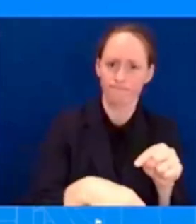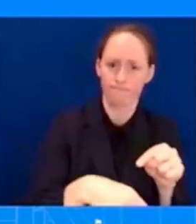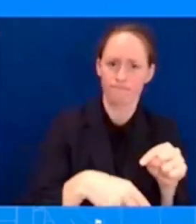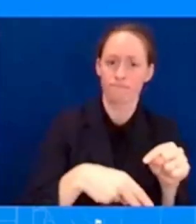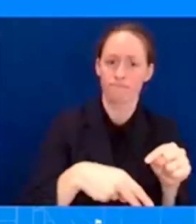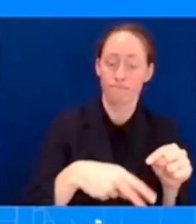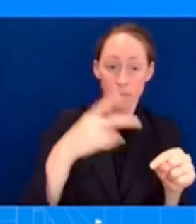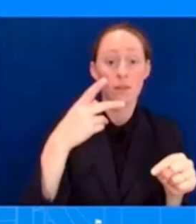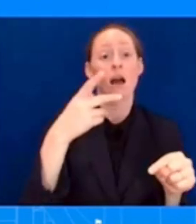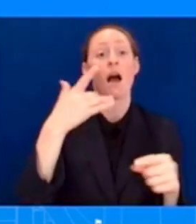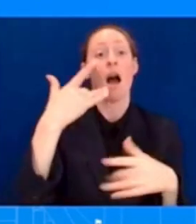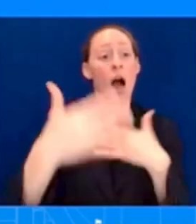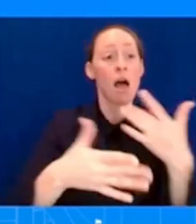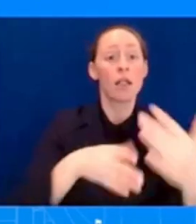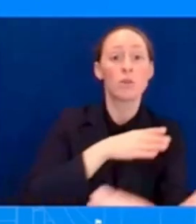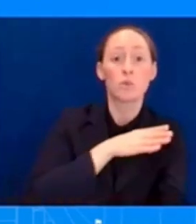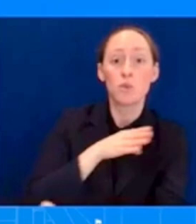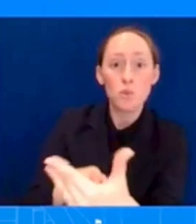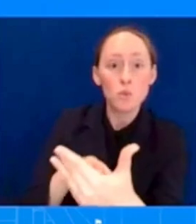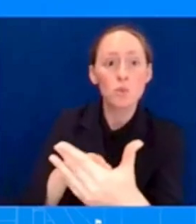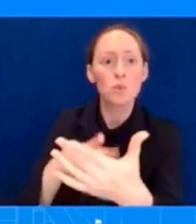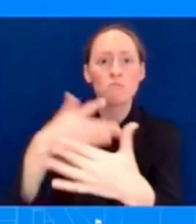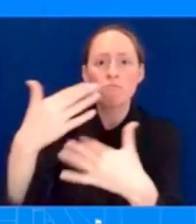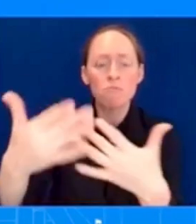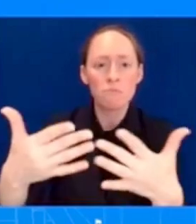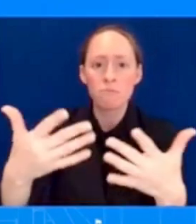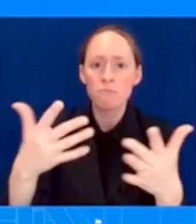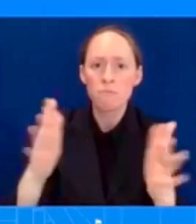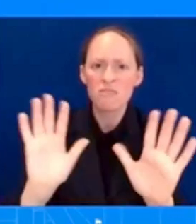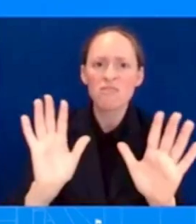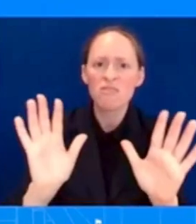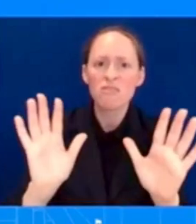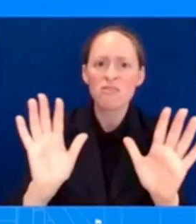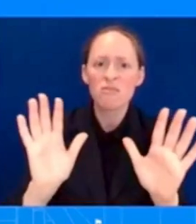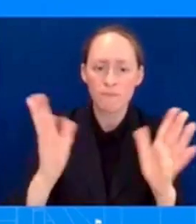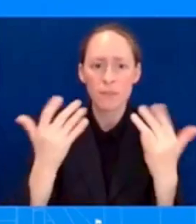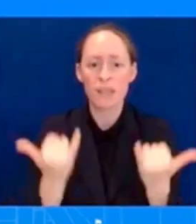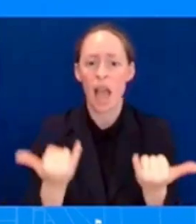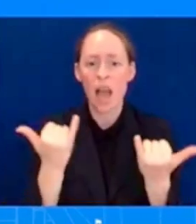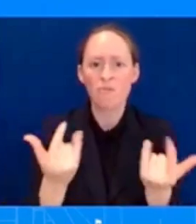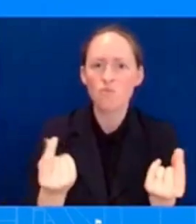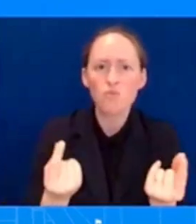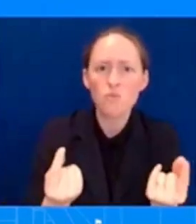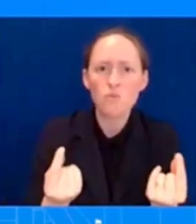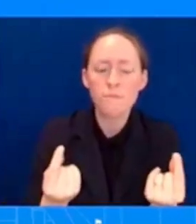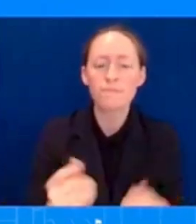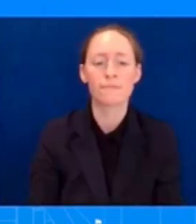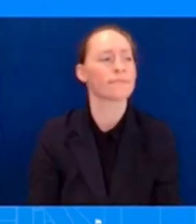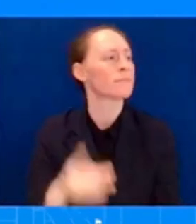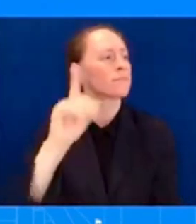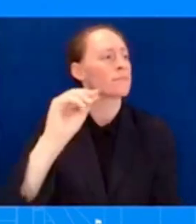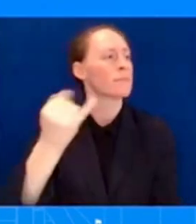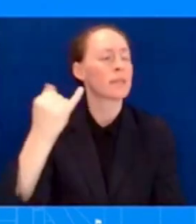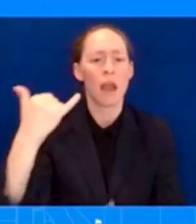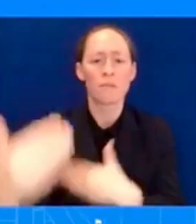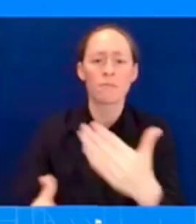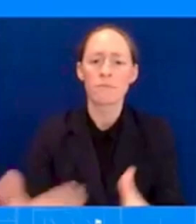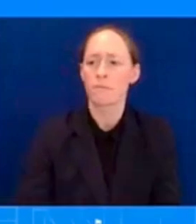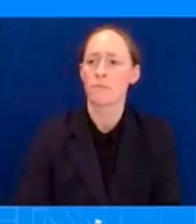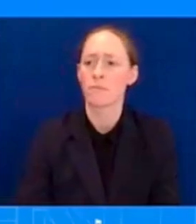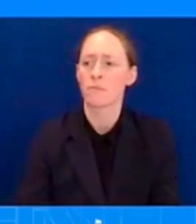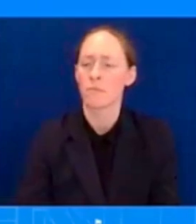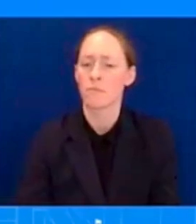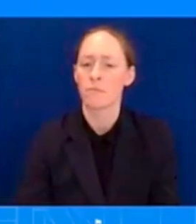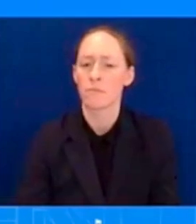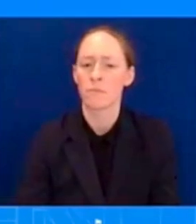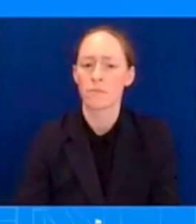Justice is dealing with the legal aspect of this. I don't have any response to the Congressman. And then also, if there's any comment